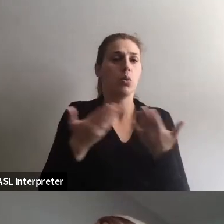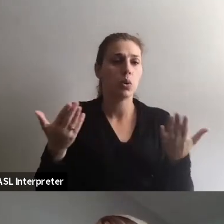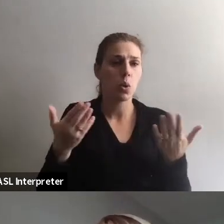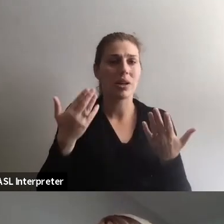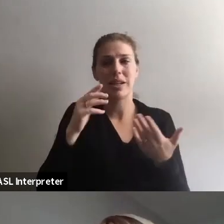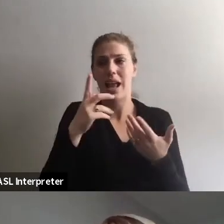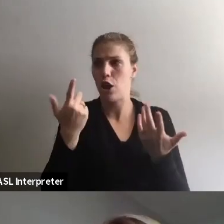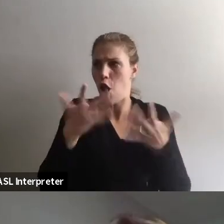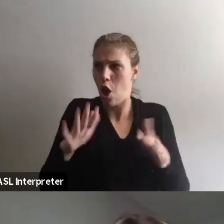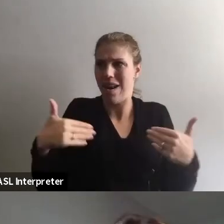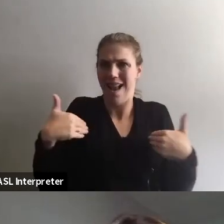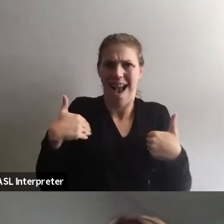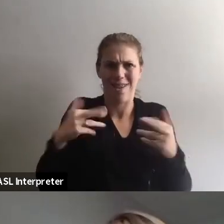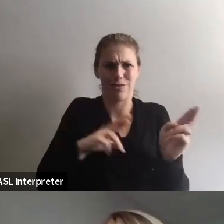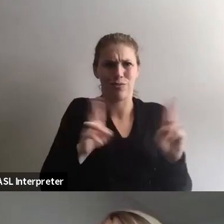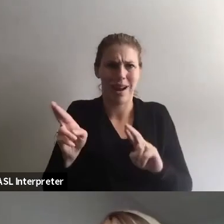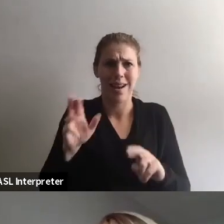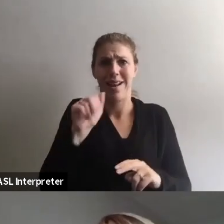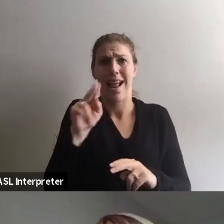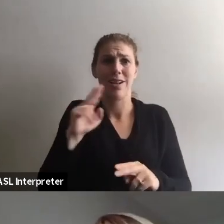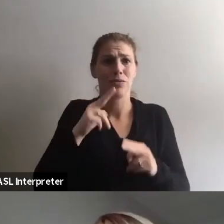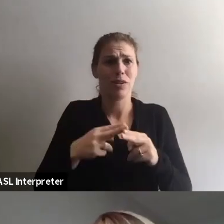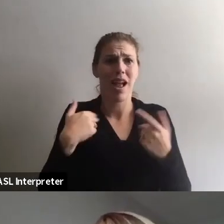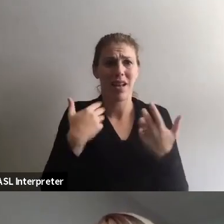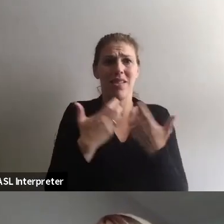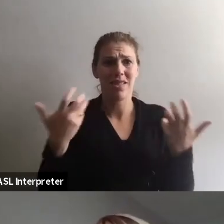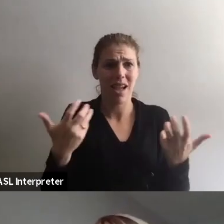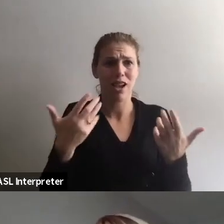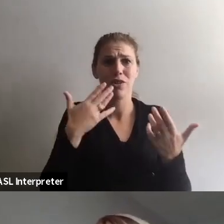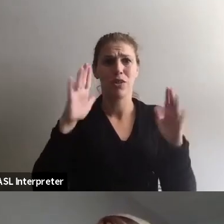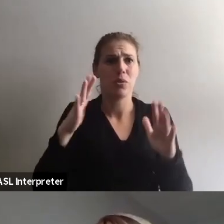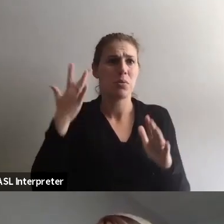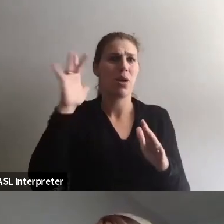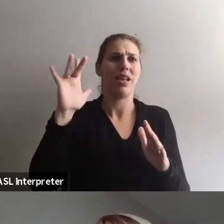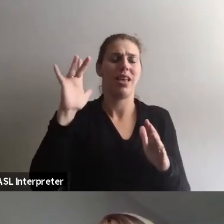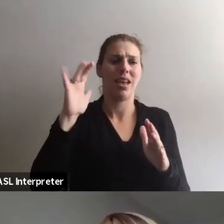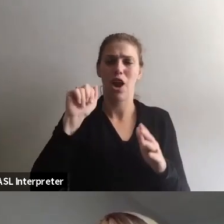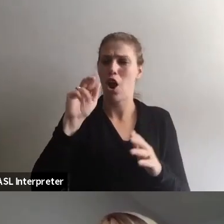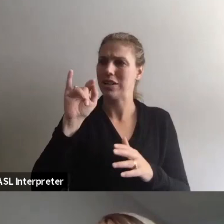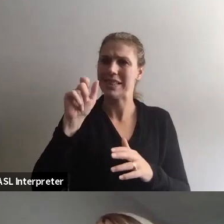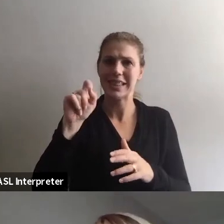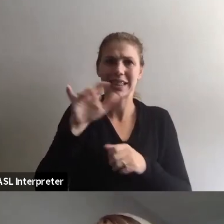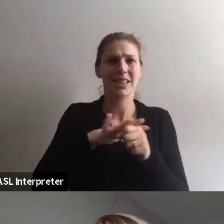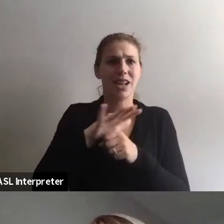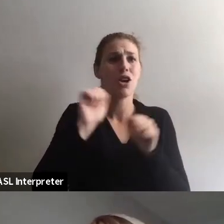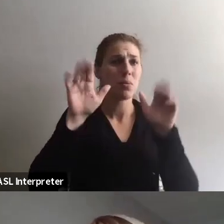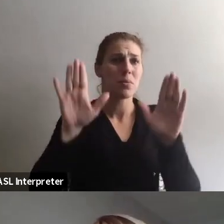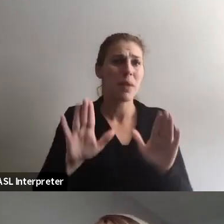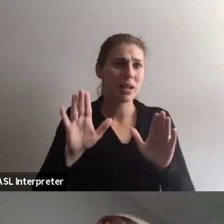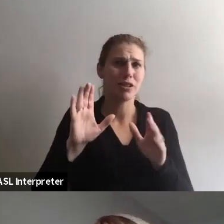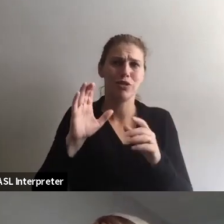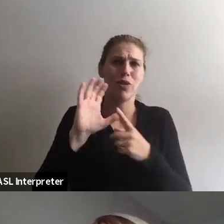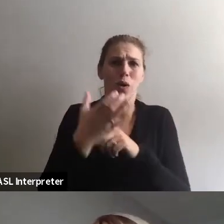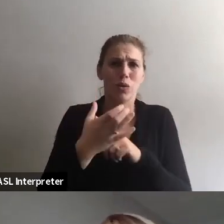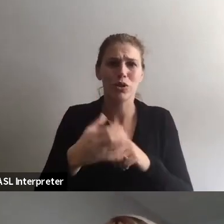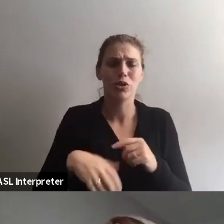assets that already exist? Like Anna said, there's a lot of brilliant artists out there. It could be an amazing quilter, a